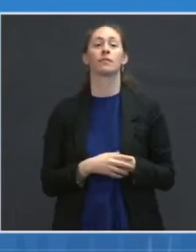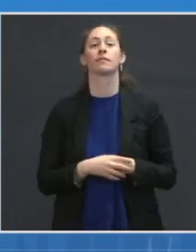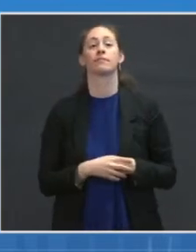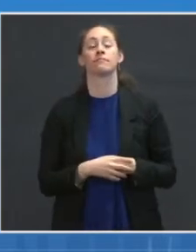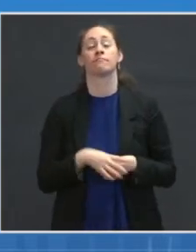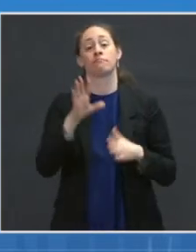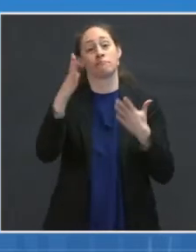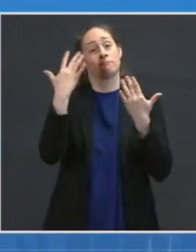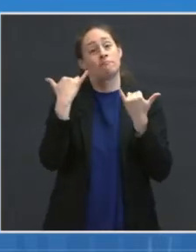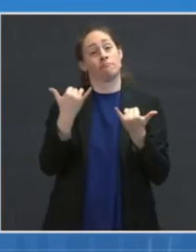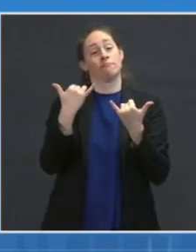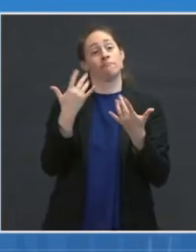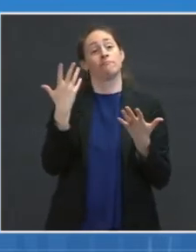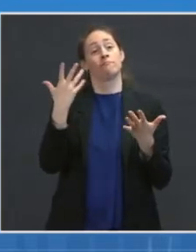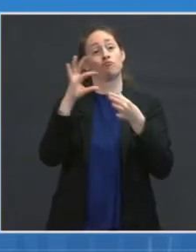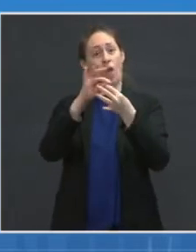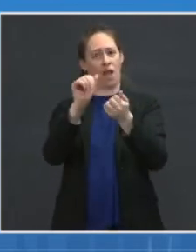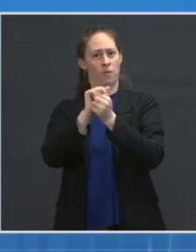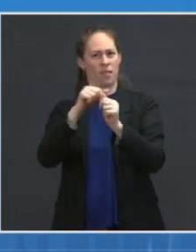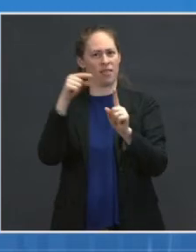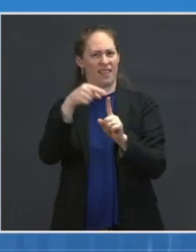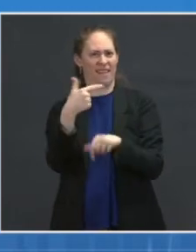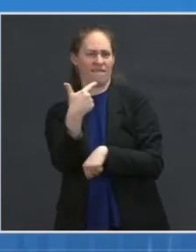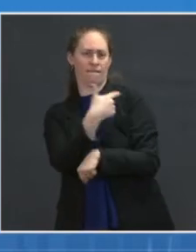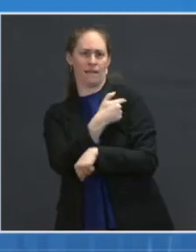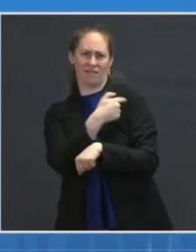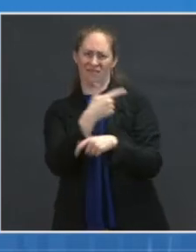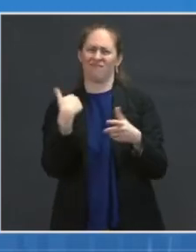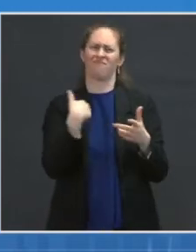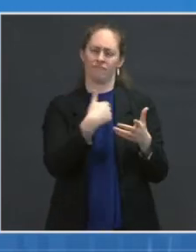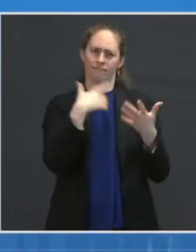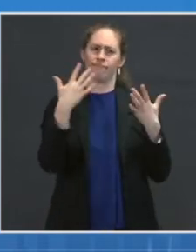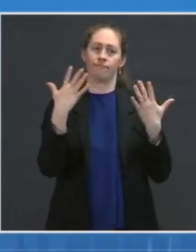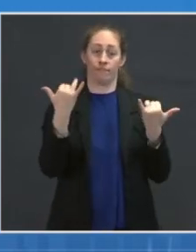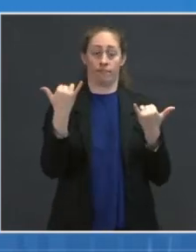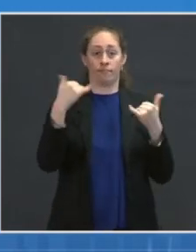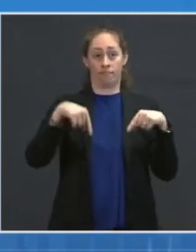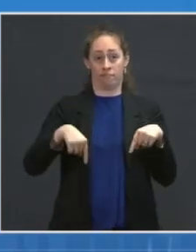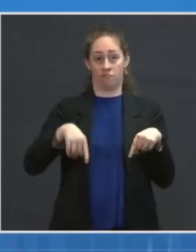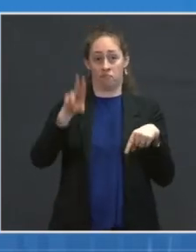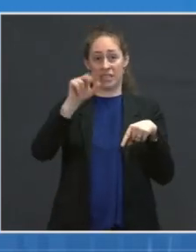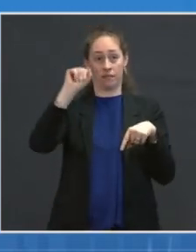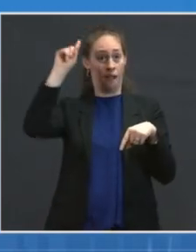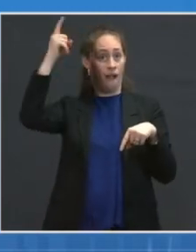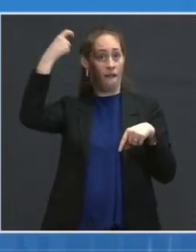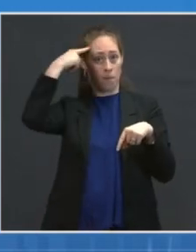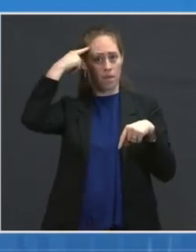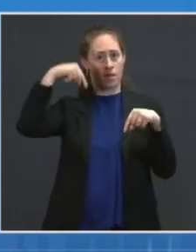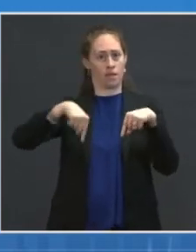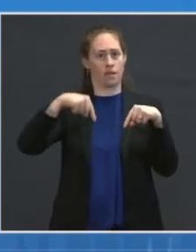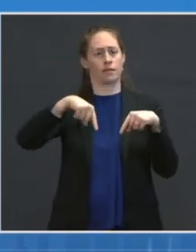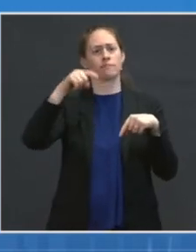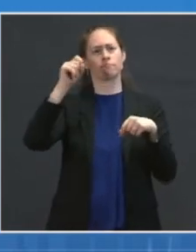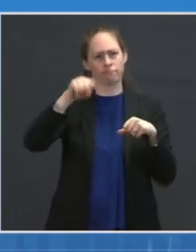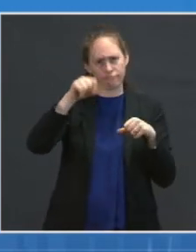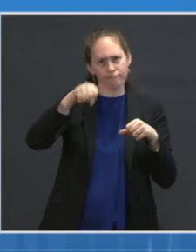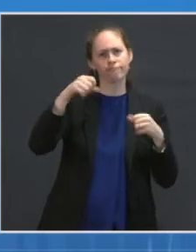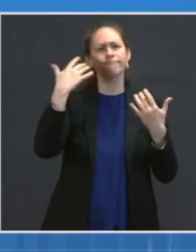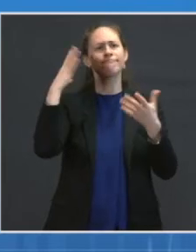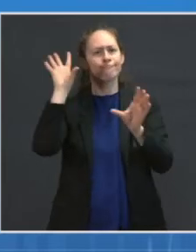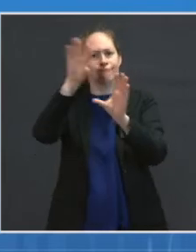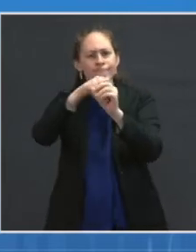trials that we have, as you know, the U.S. government had been involved in the development of and or facilitation